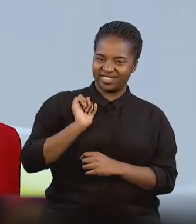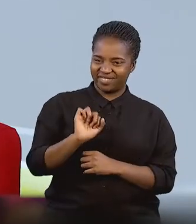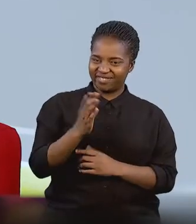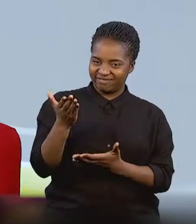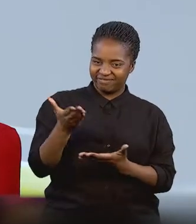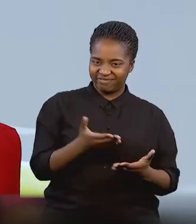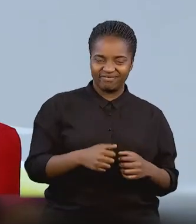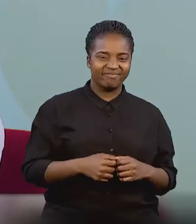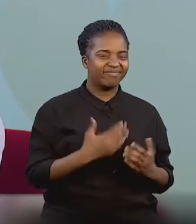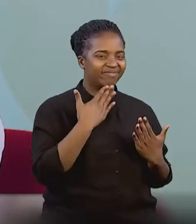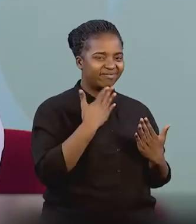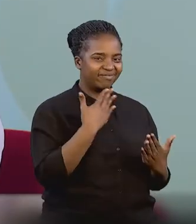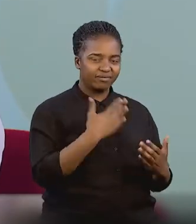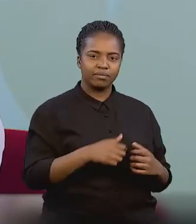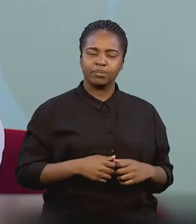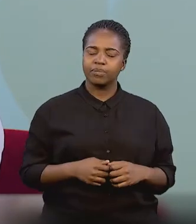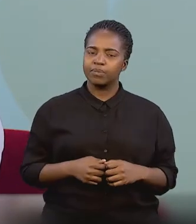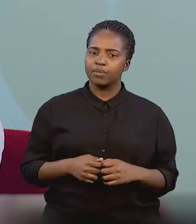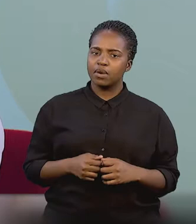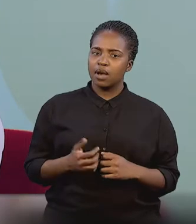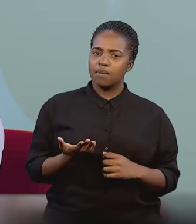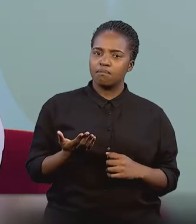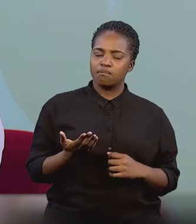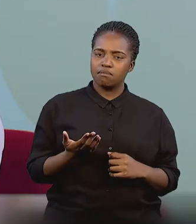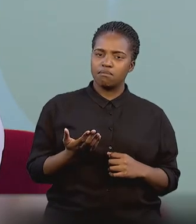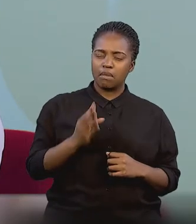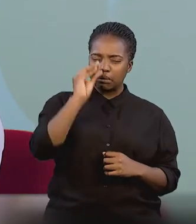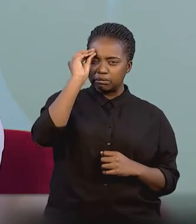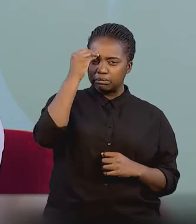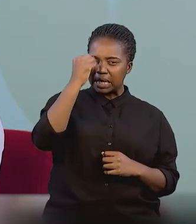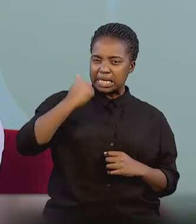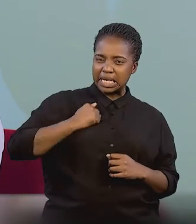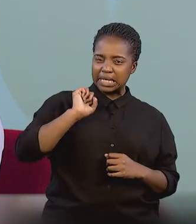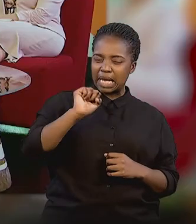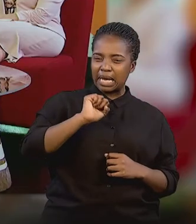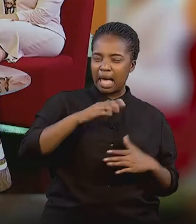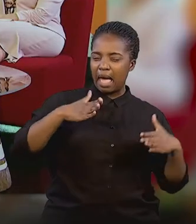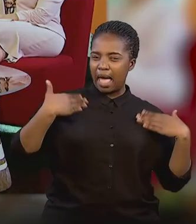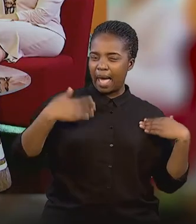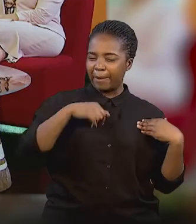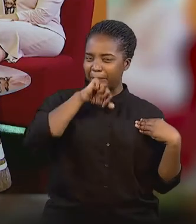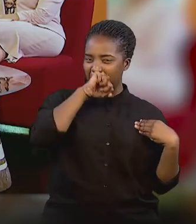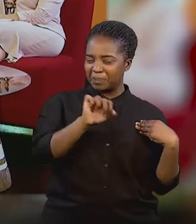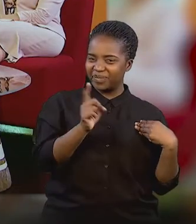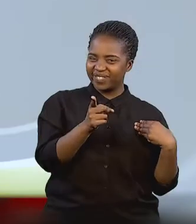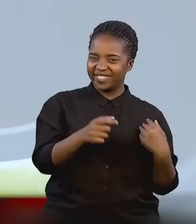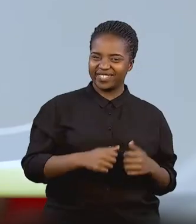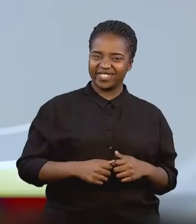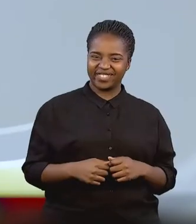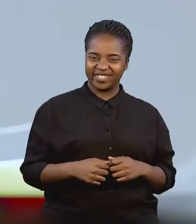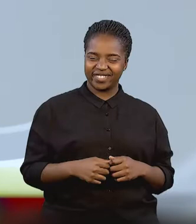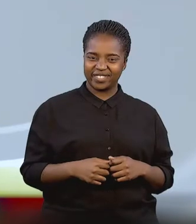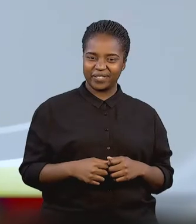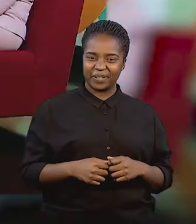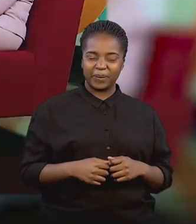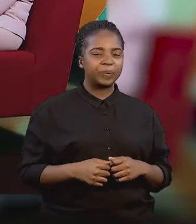Welcome to the show, Louise. Thank you, Raina. Yes. What is so interesting about your son? What is it that you appreciate so much about him?